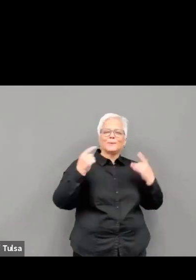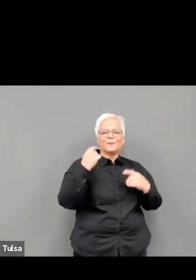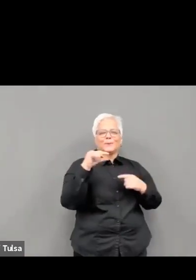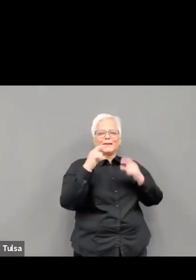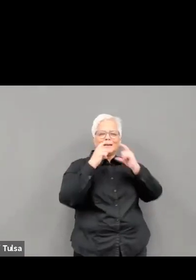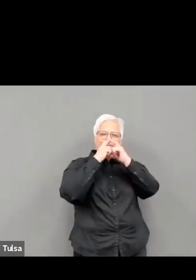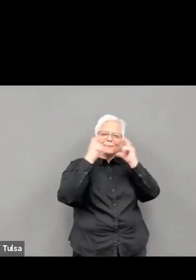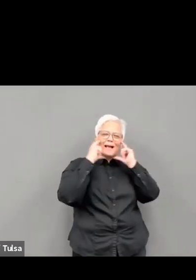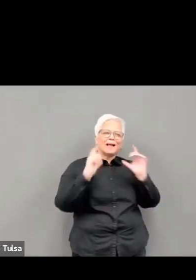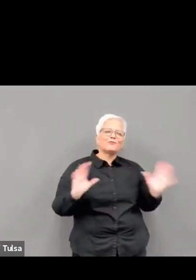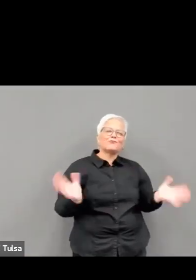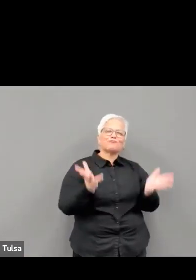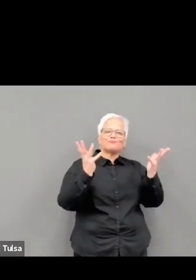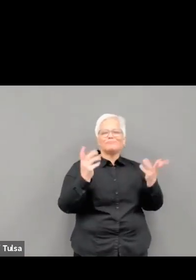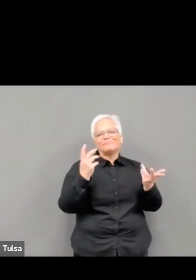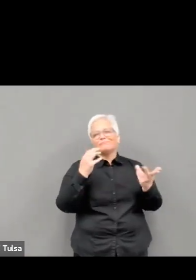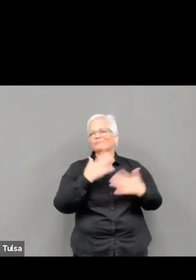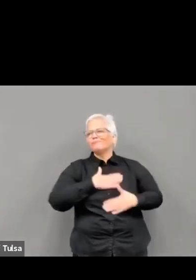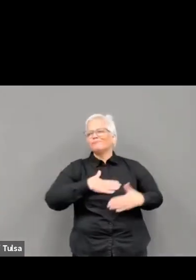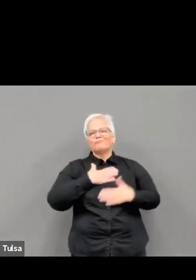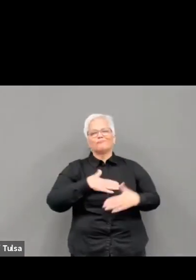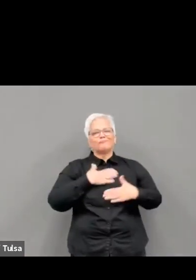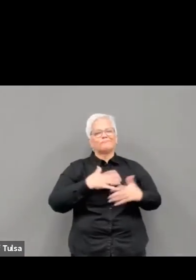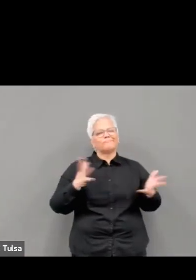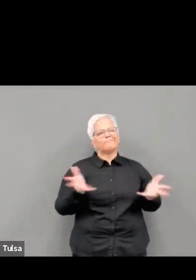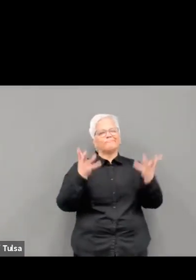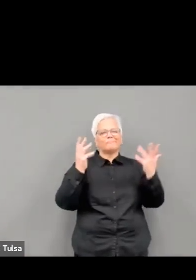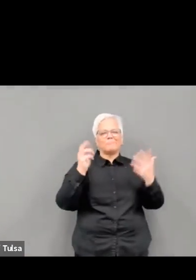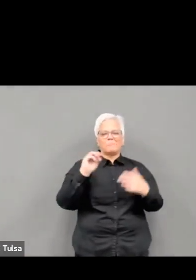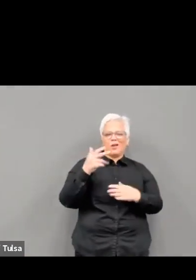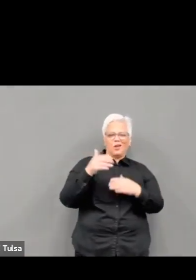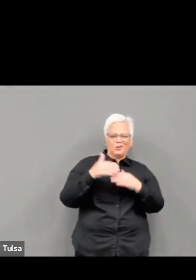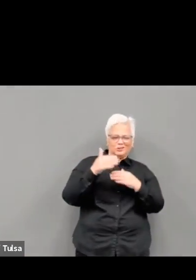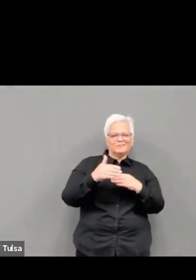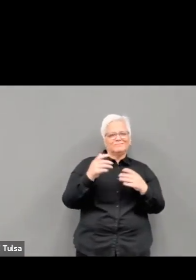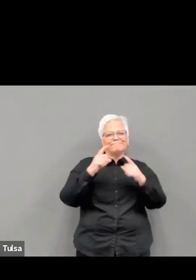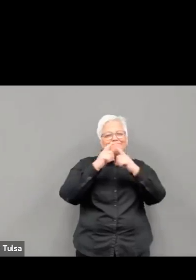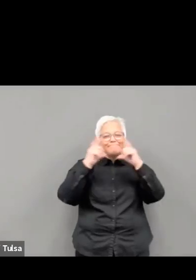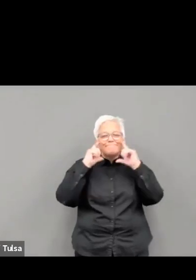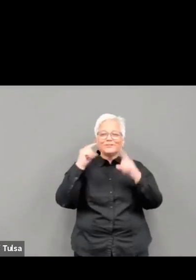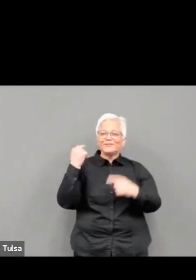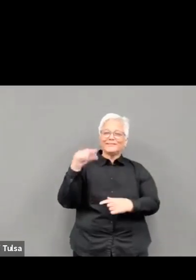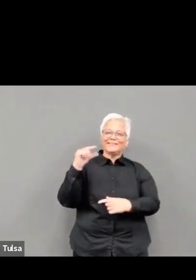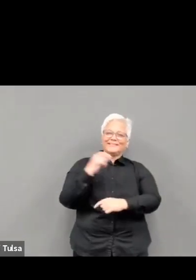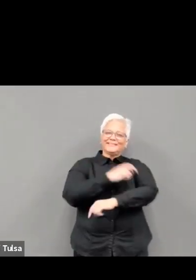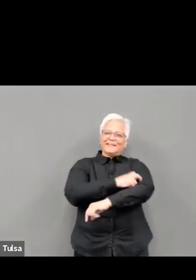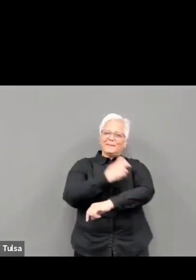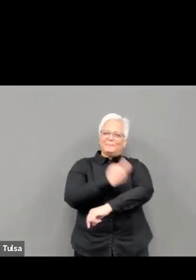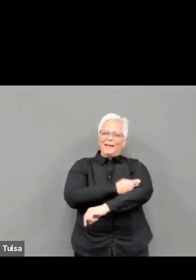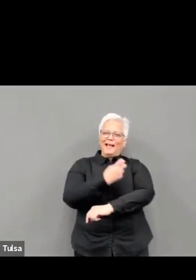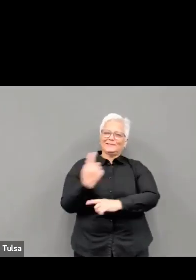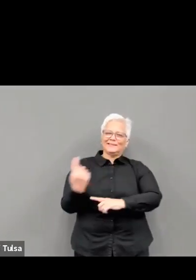everyone will mask up even though most St. Patrick's Day celebrations are going to be outside. I know we're going to gather in close